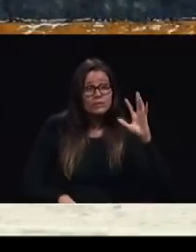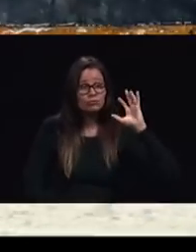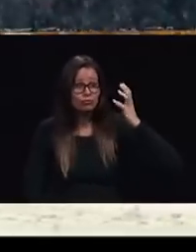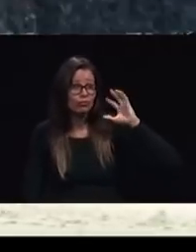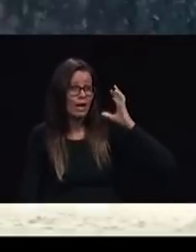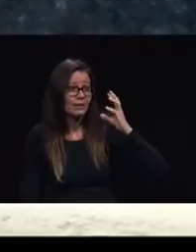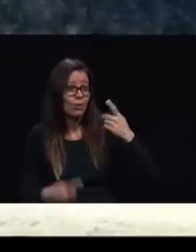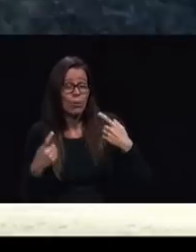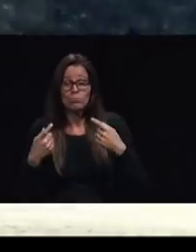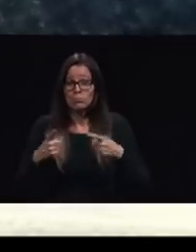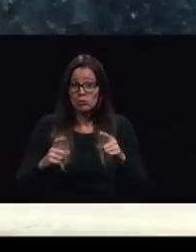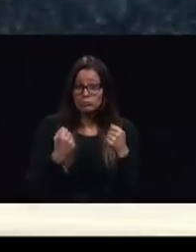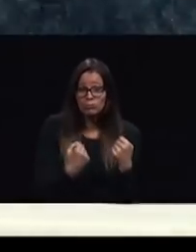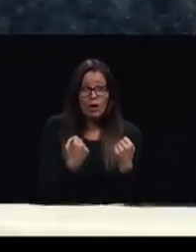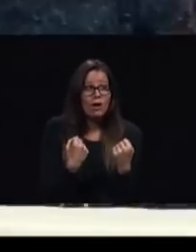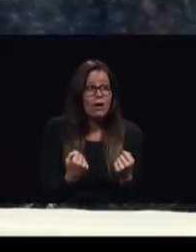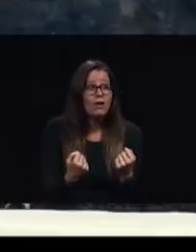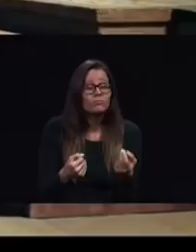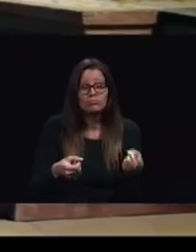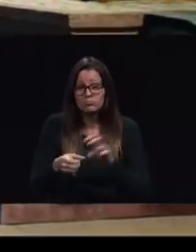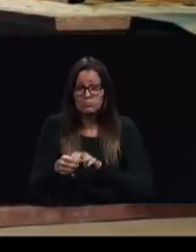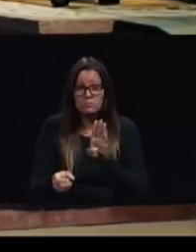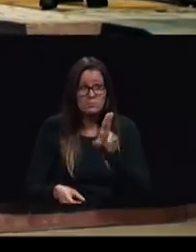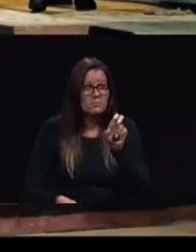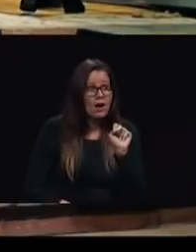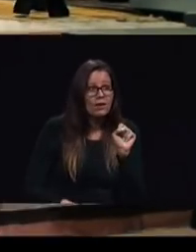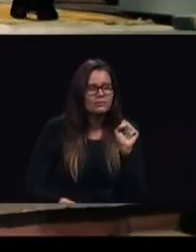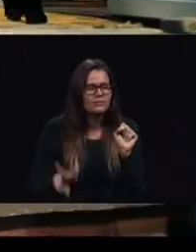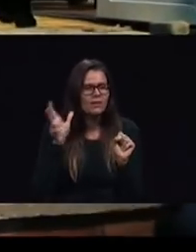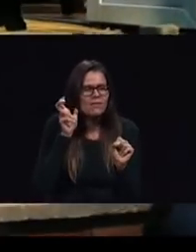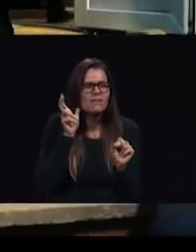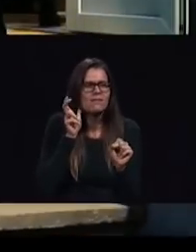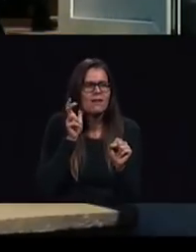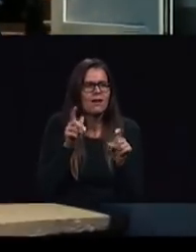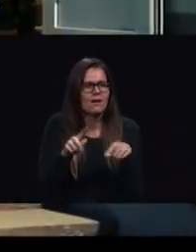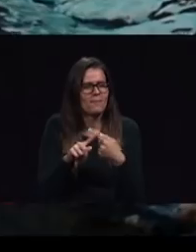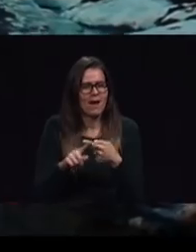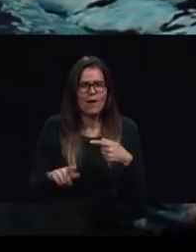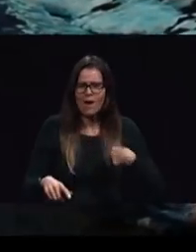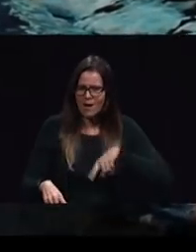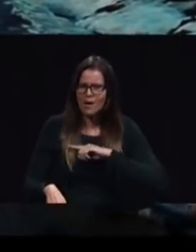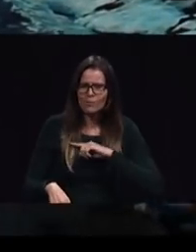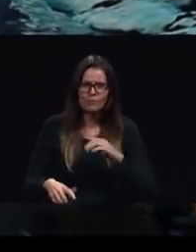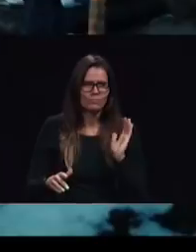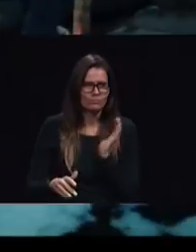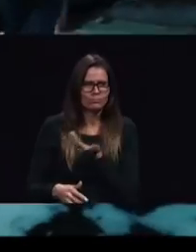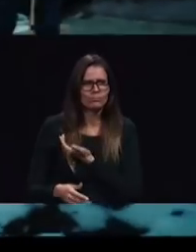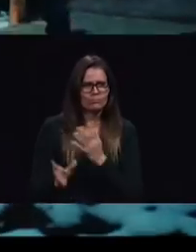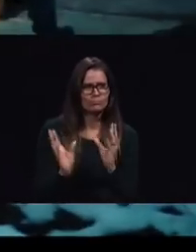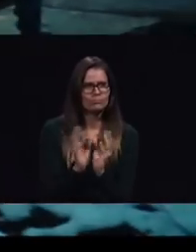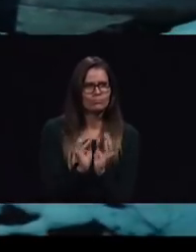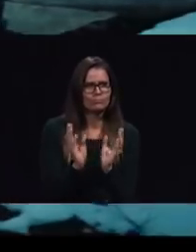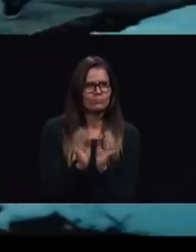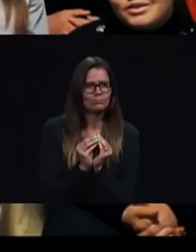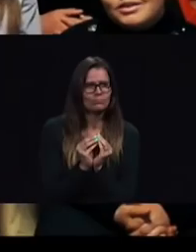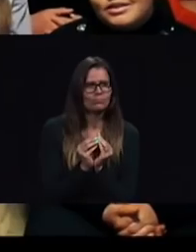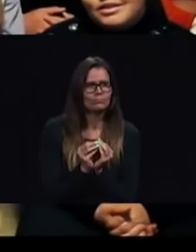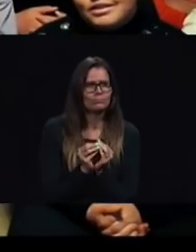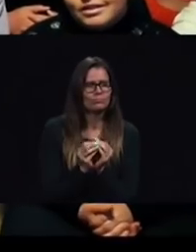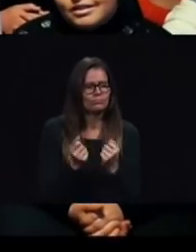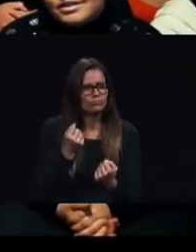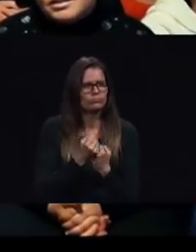when they're on the taxis people have just supported in a marvelous way and visitors have come in